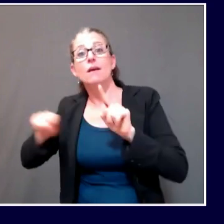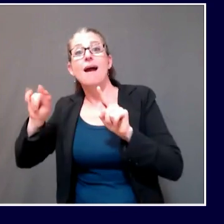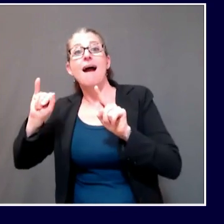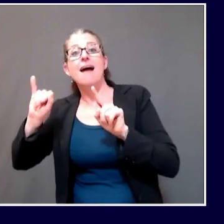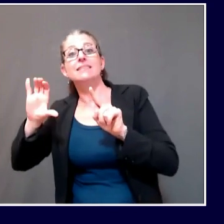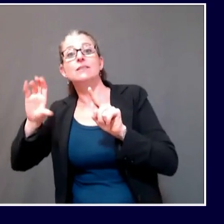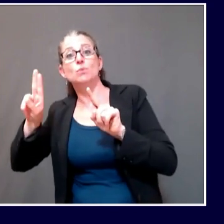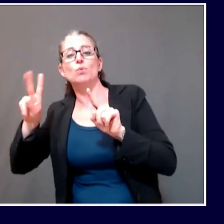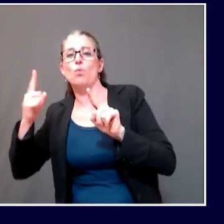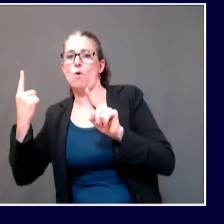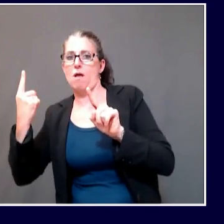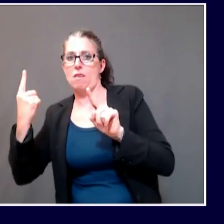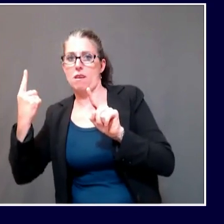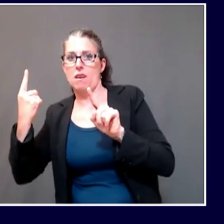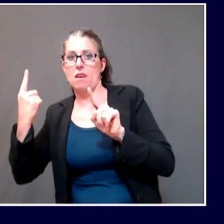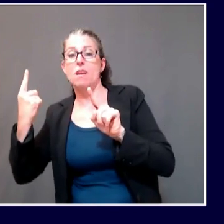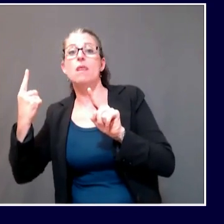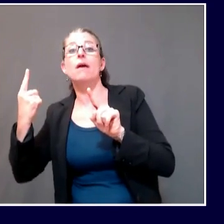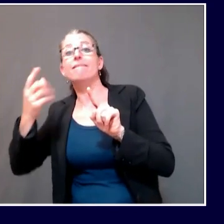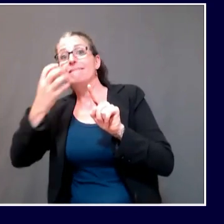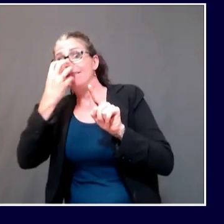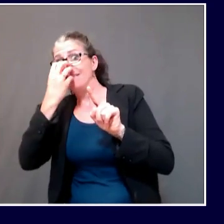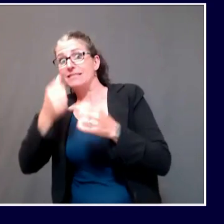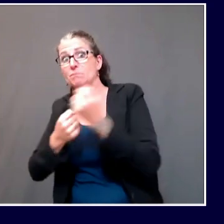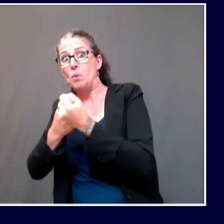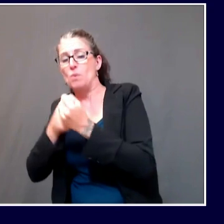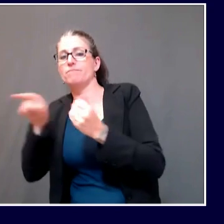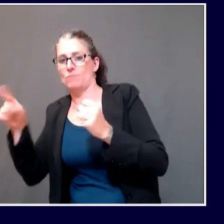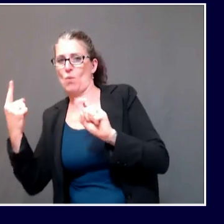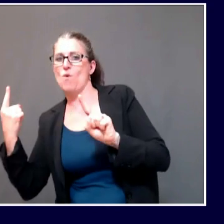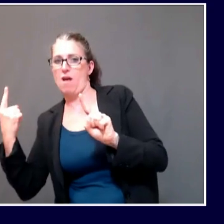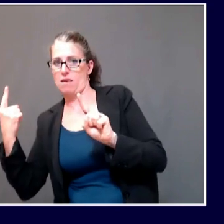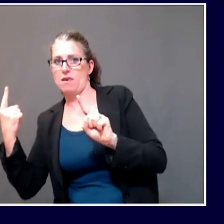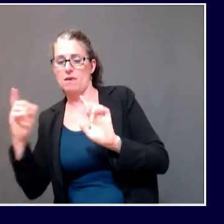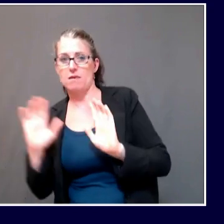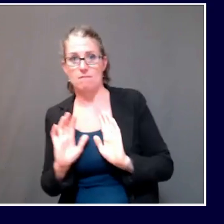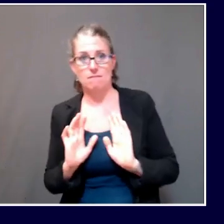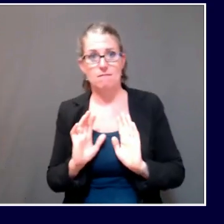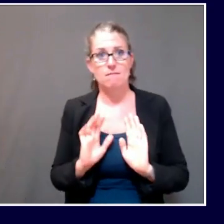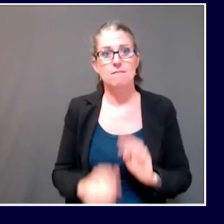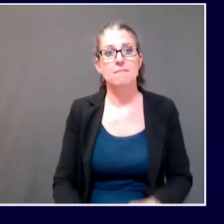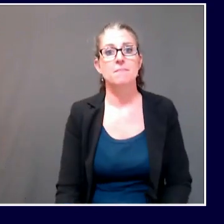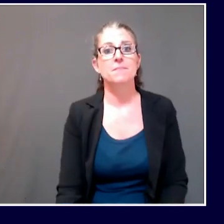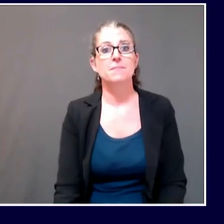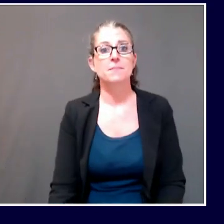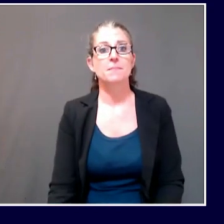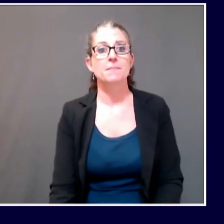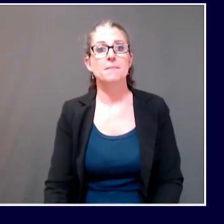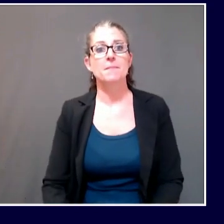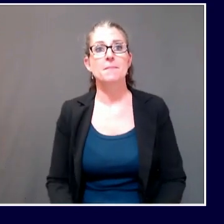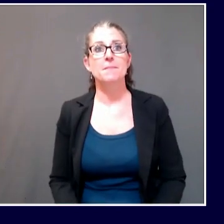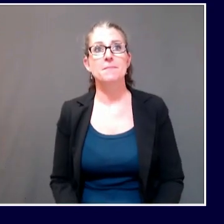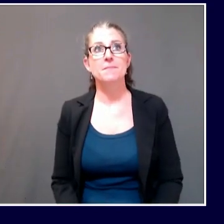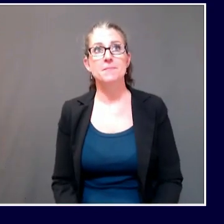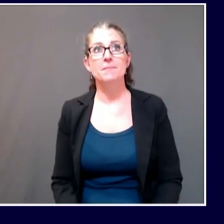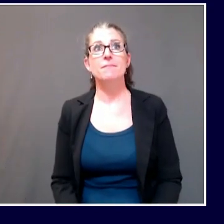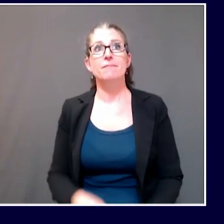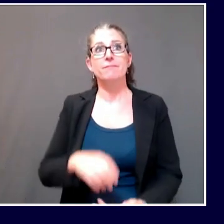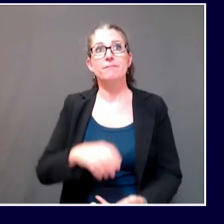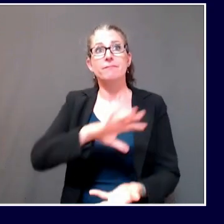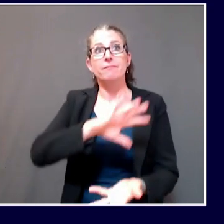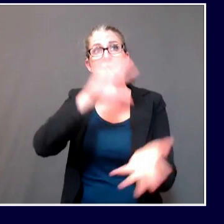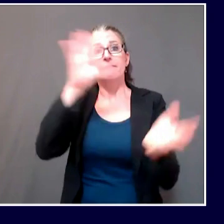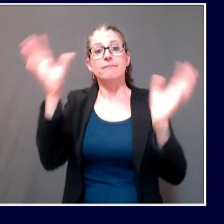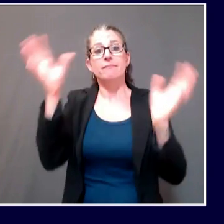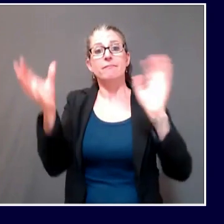As I mentioned a moment ago, there have been 128 deaths among individuals with COVID-19 and 3